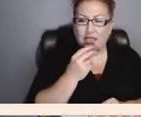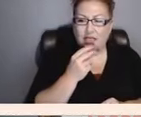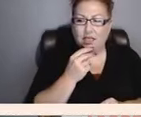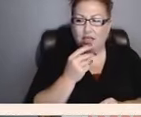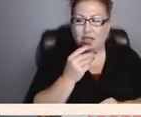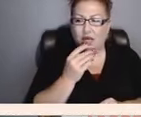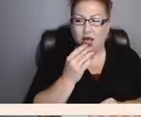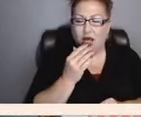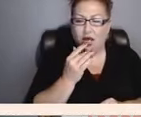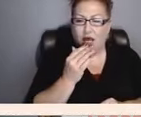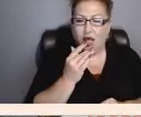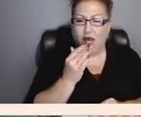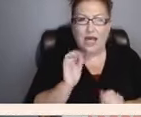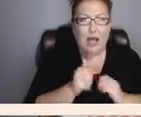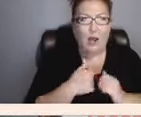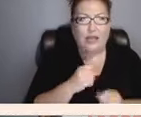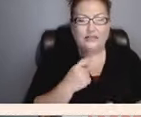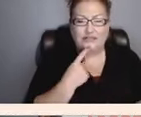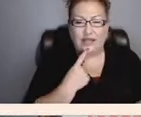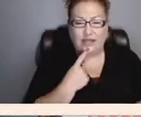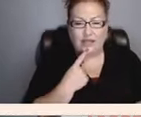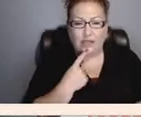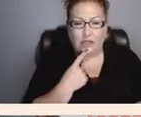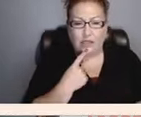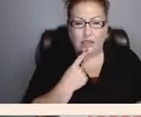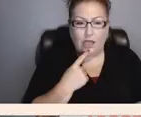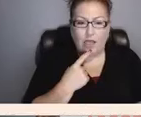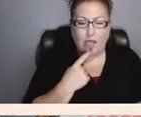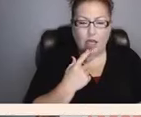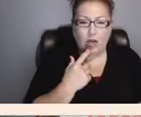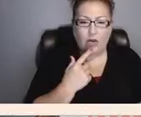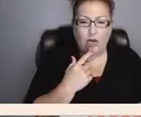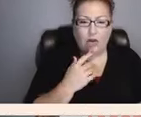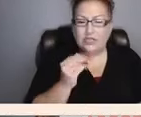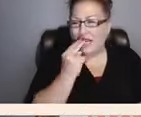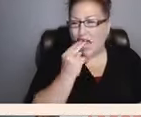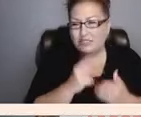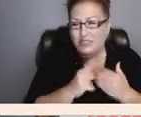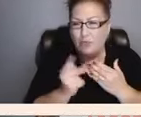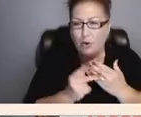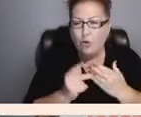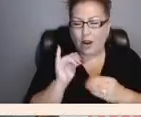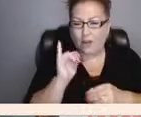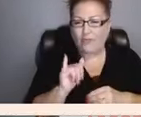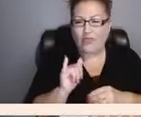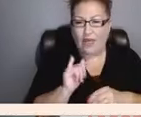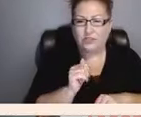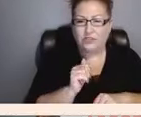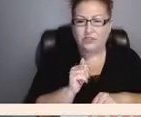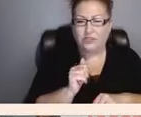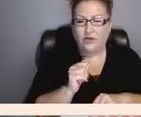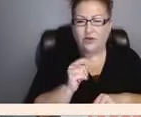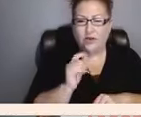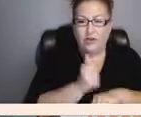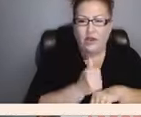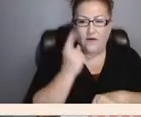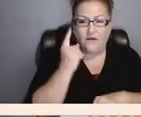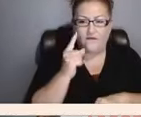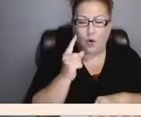How can I say this? It was a Nazi program which is ensued to eliminate life